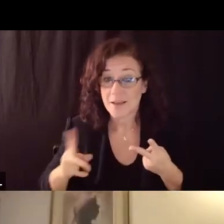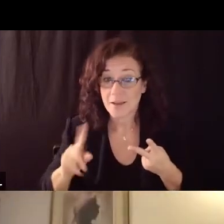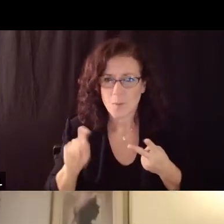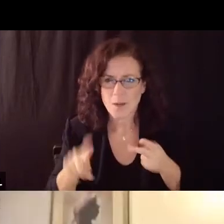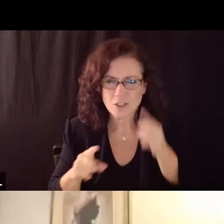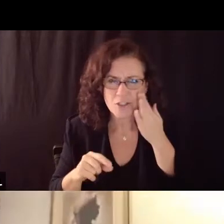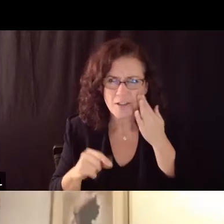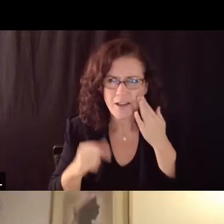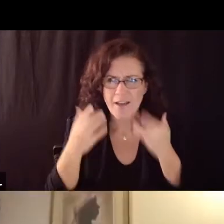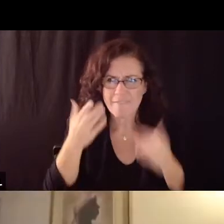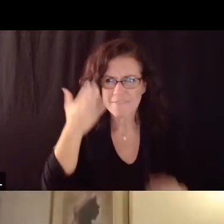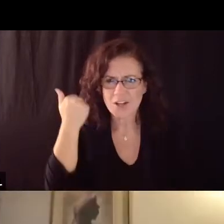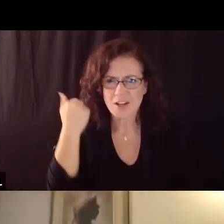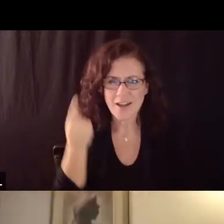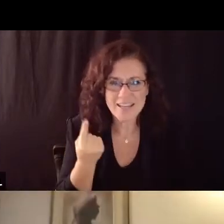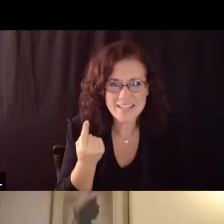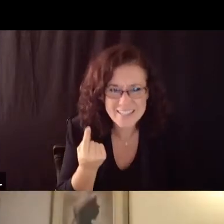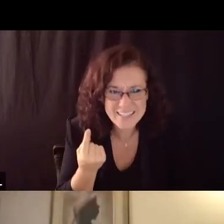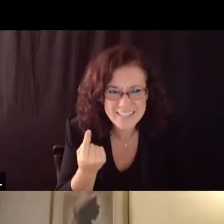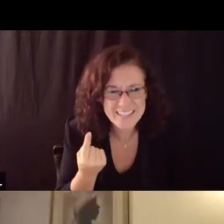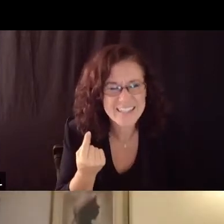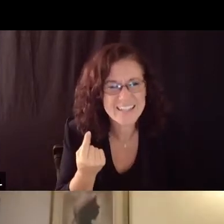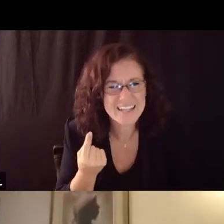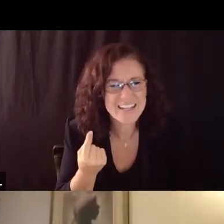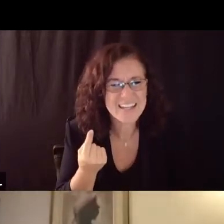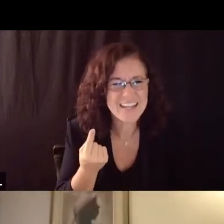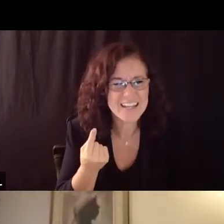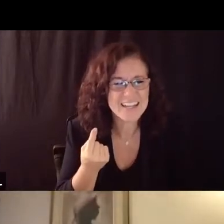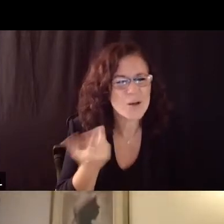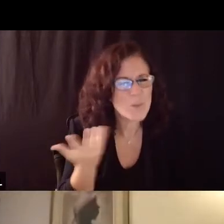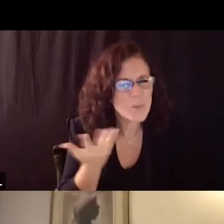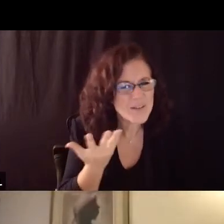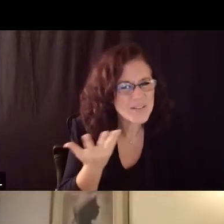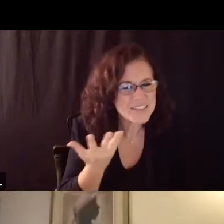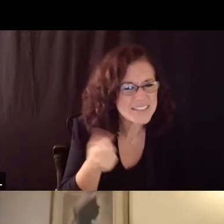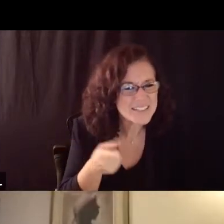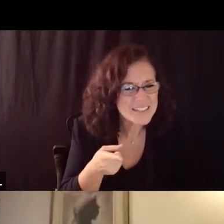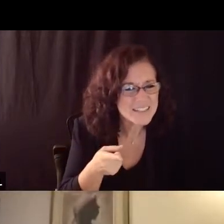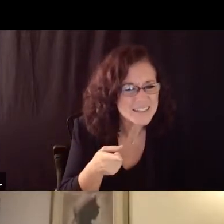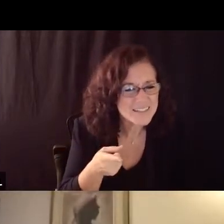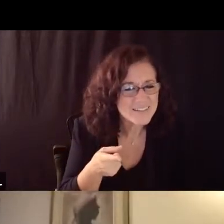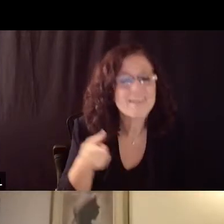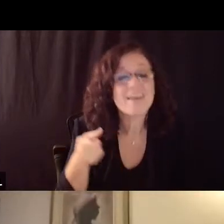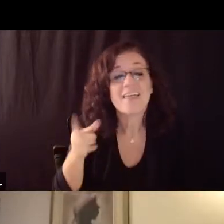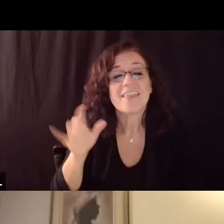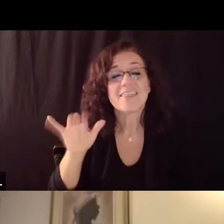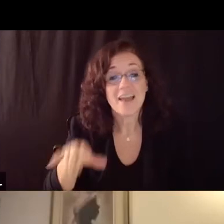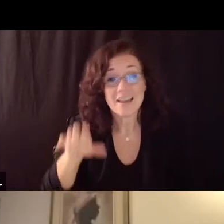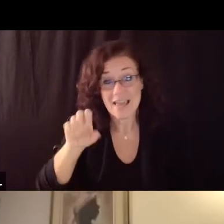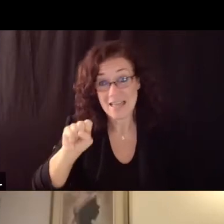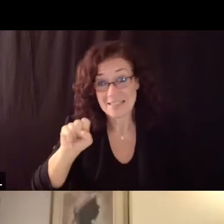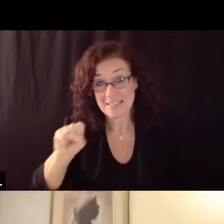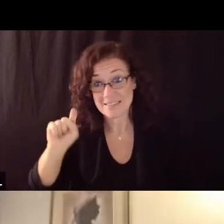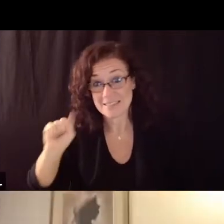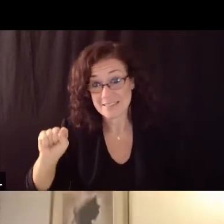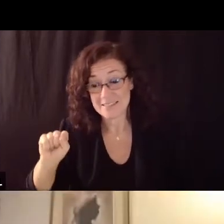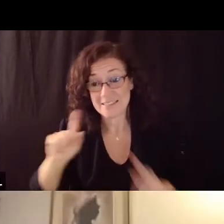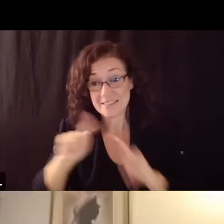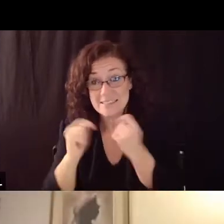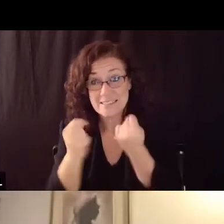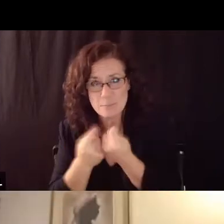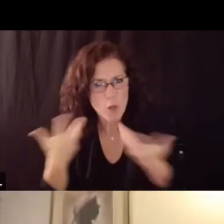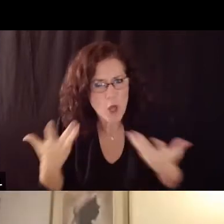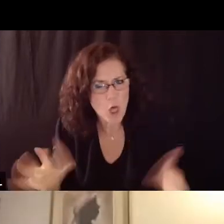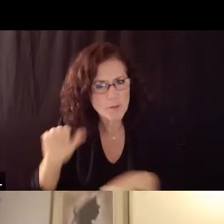one um could you repeat that second part sure it was the um the sst teams that's something that we currently have in